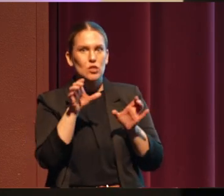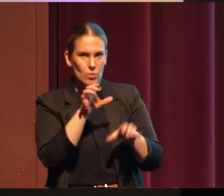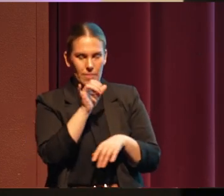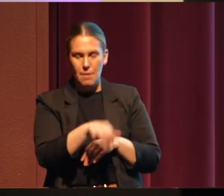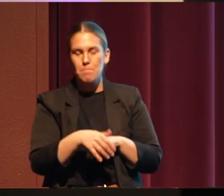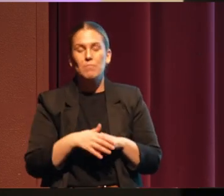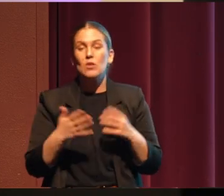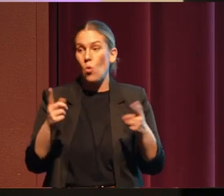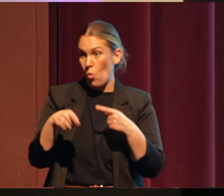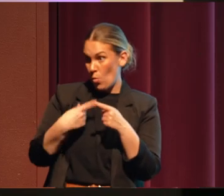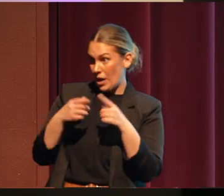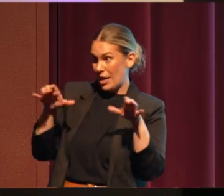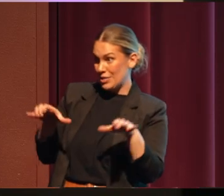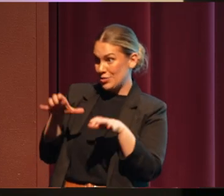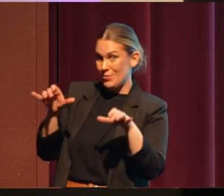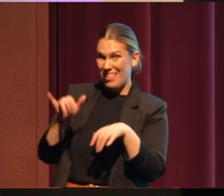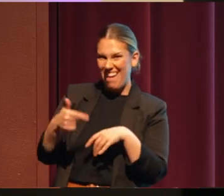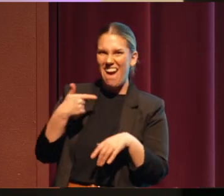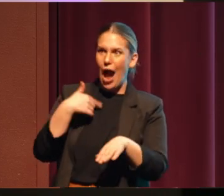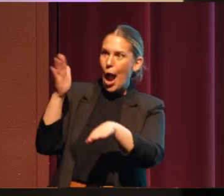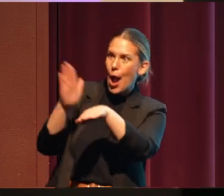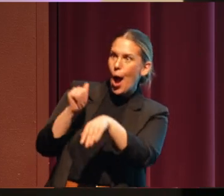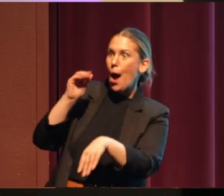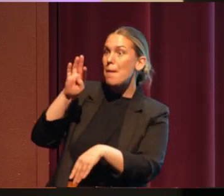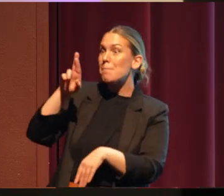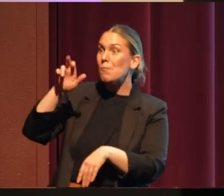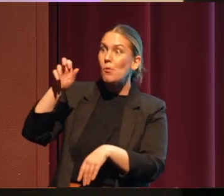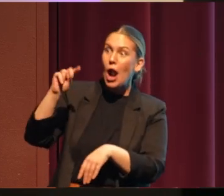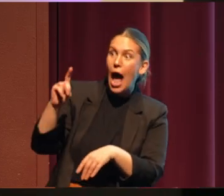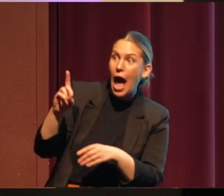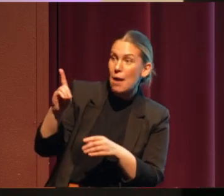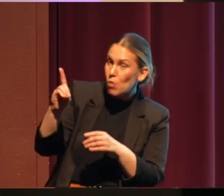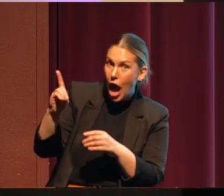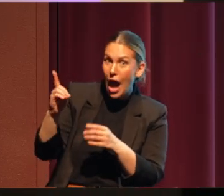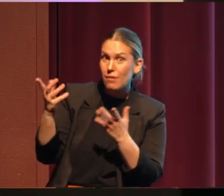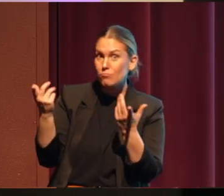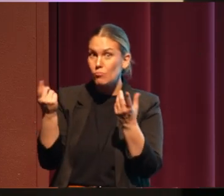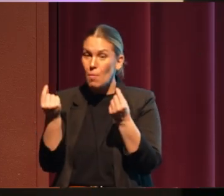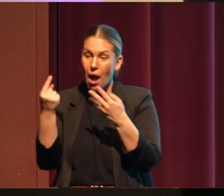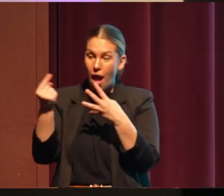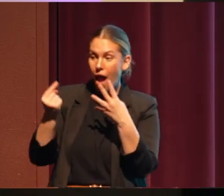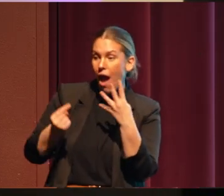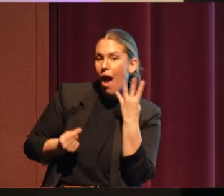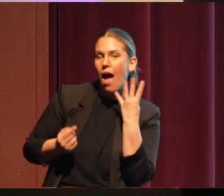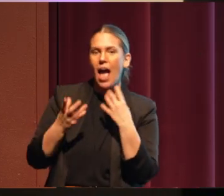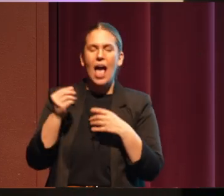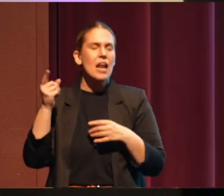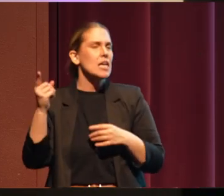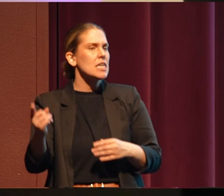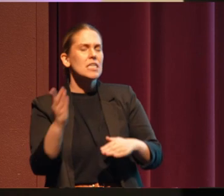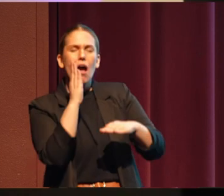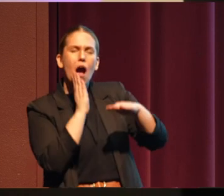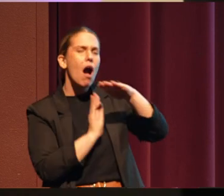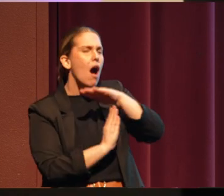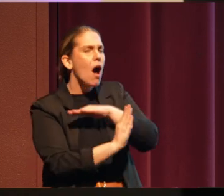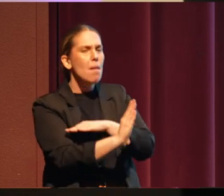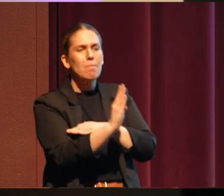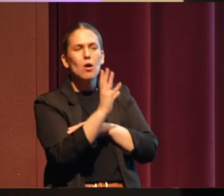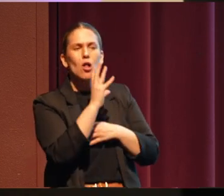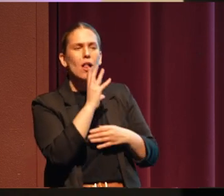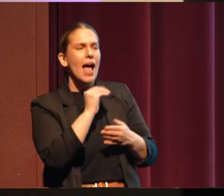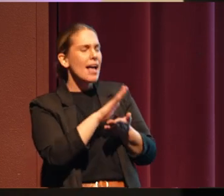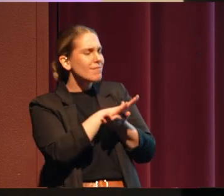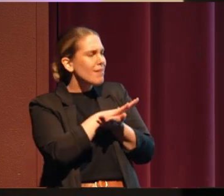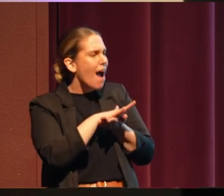like this, I call him up. And I'm like, Brad, what about this? What about that? And the humbleness and the graciousness that he answers